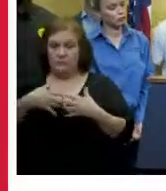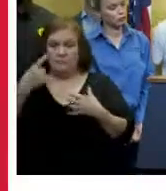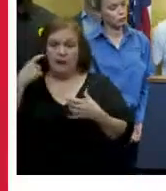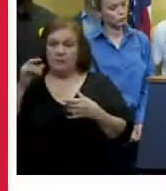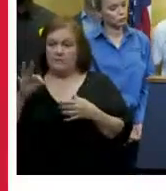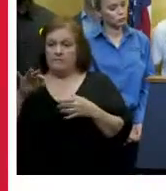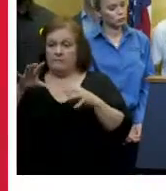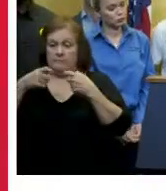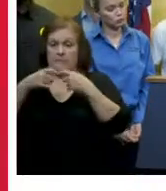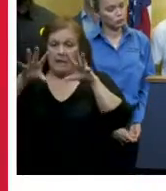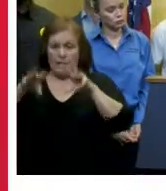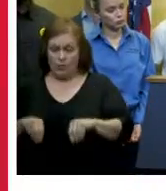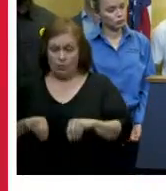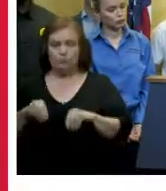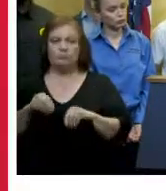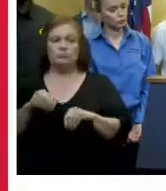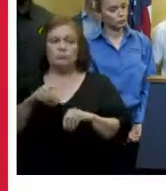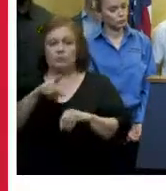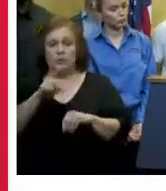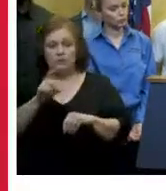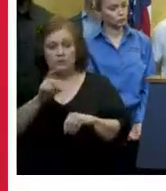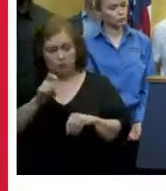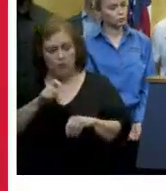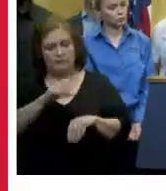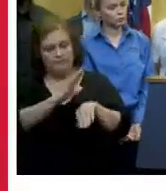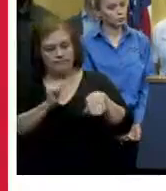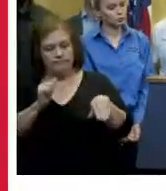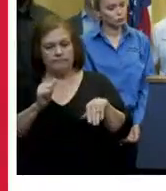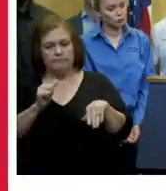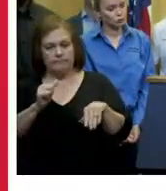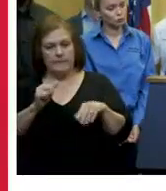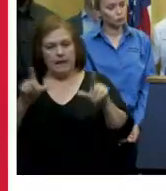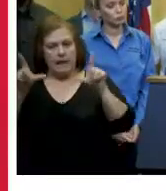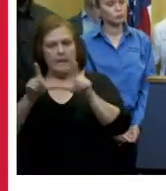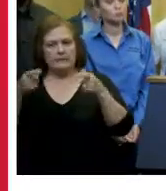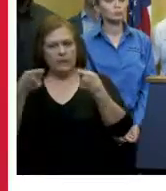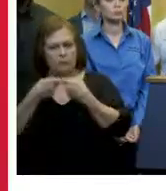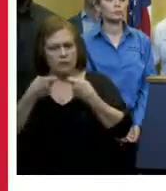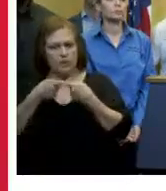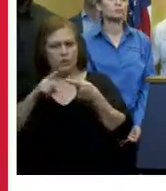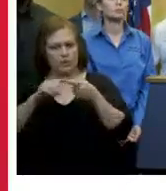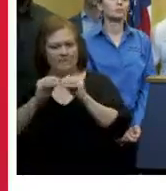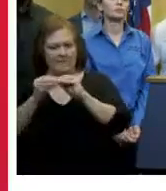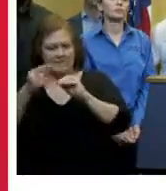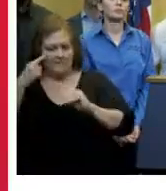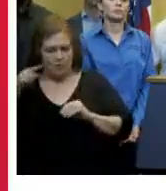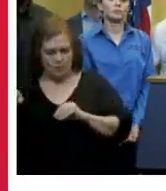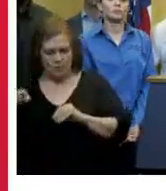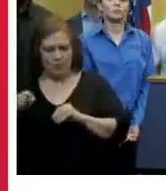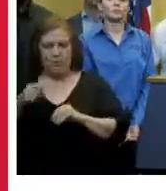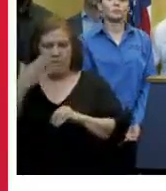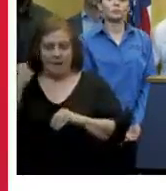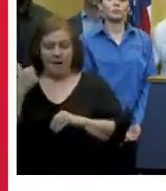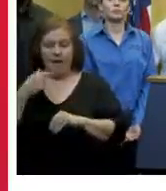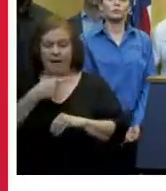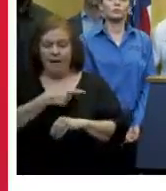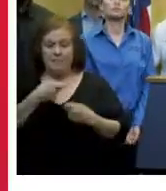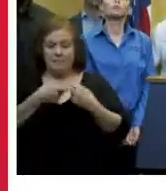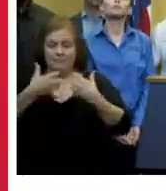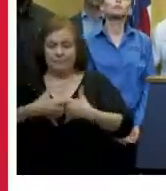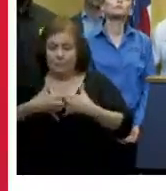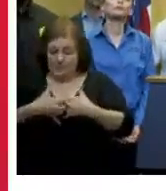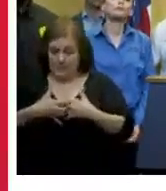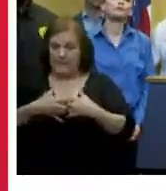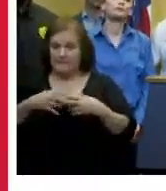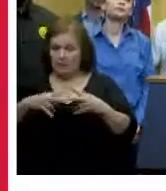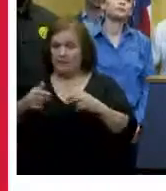outage they are encouraged to have a licensed electrician connected to their homes and properly connected generators are a hazard to restoration